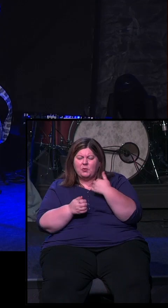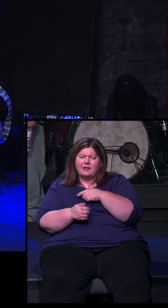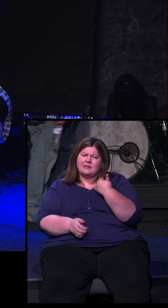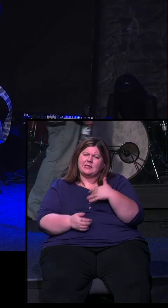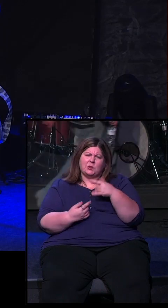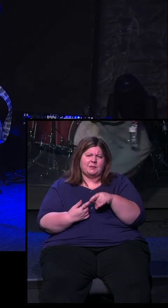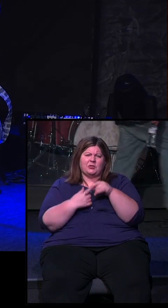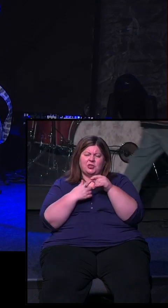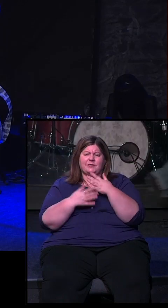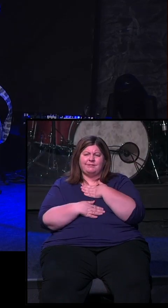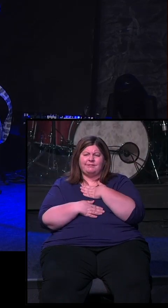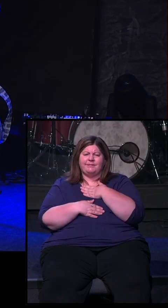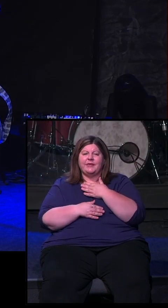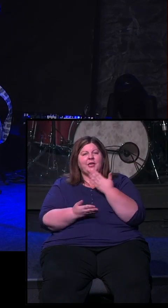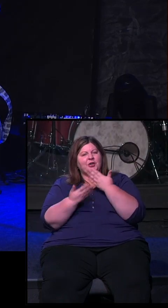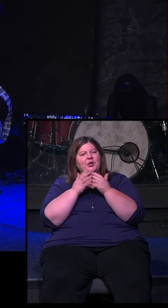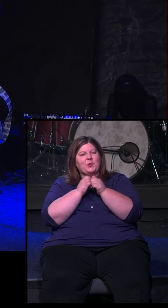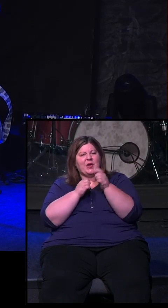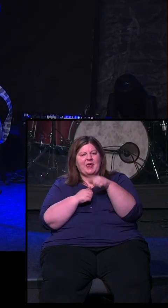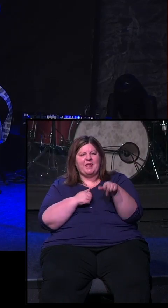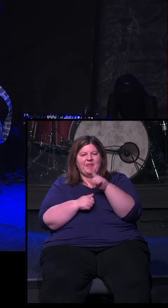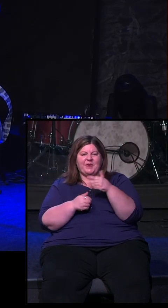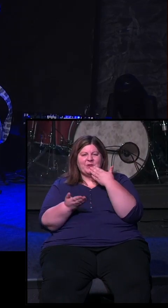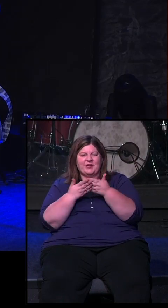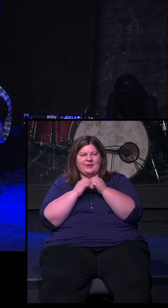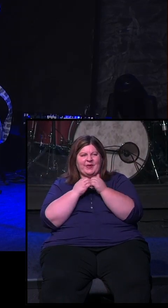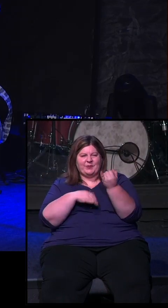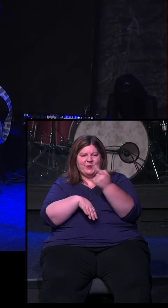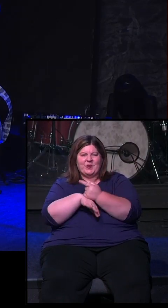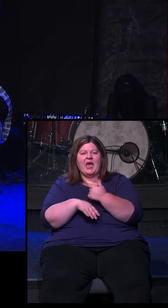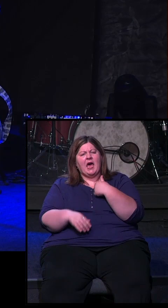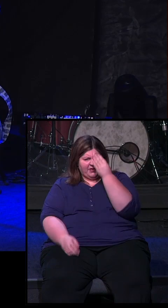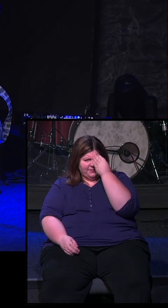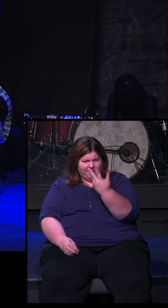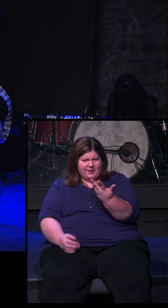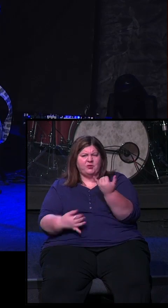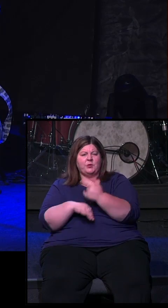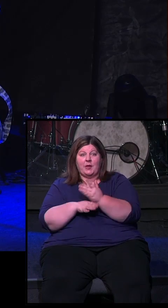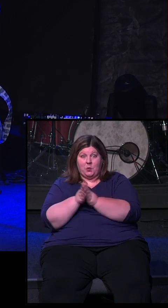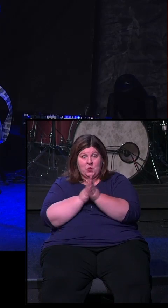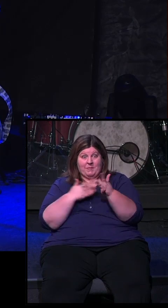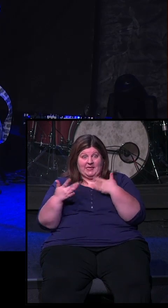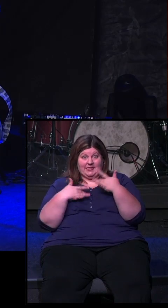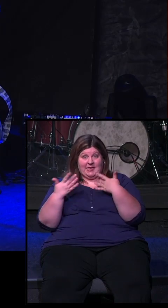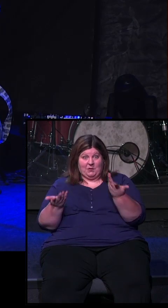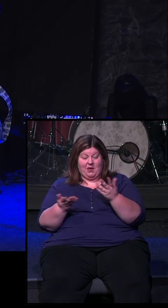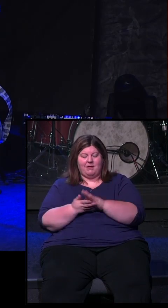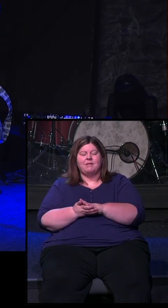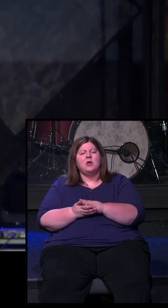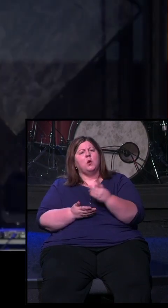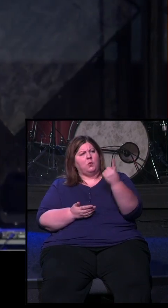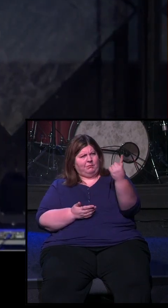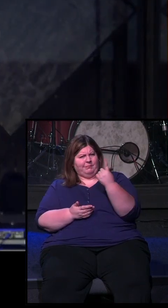special. So it's good to be with you. It's good to have you here today. I got a couple things to share with you that I'm excited about. One is, as you walked in